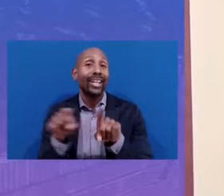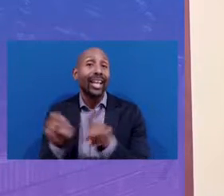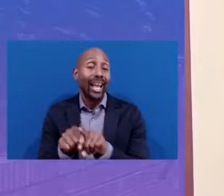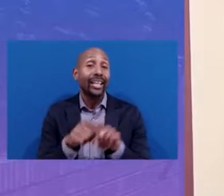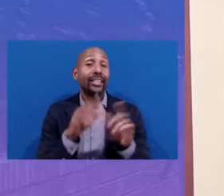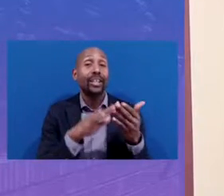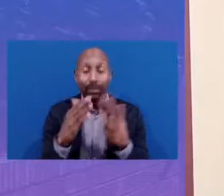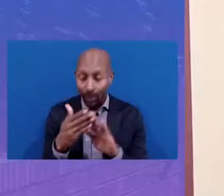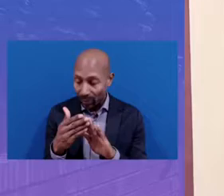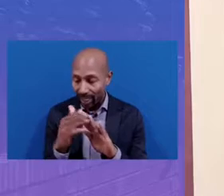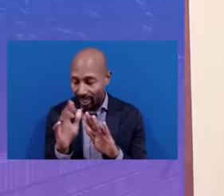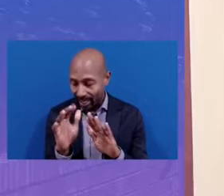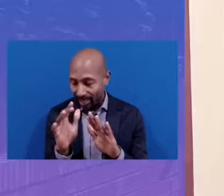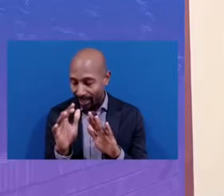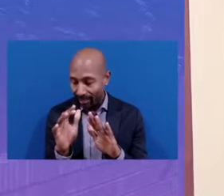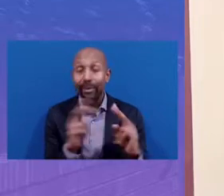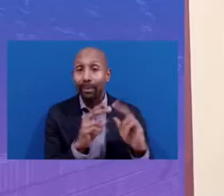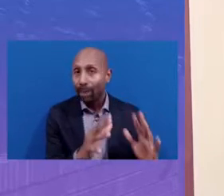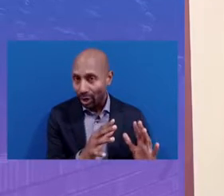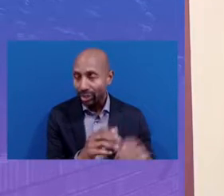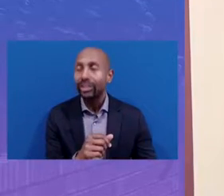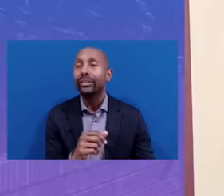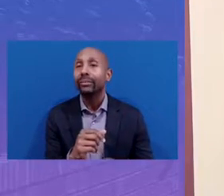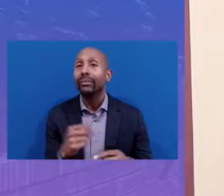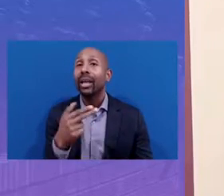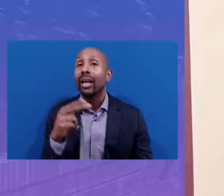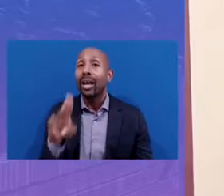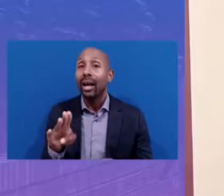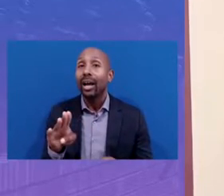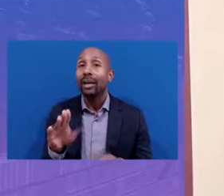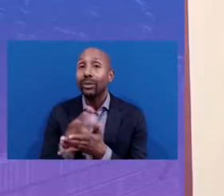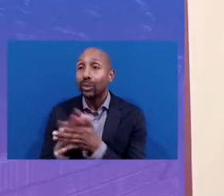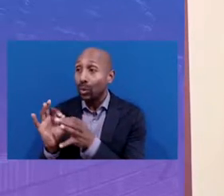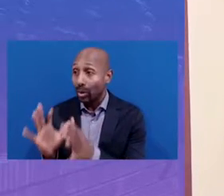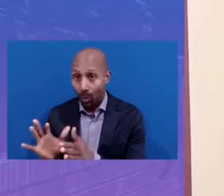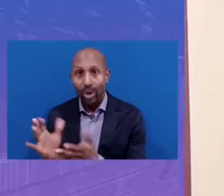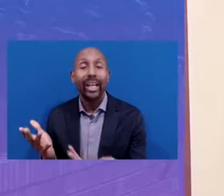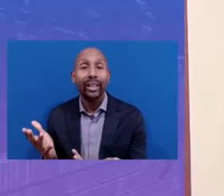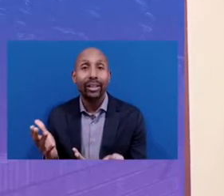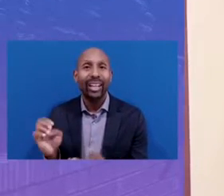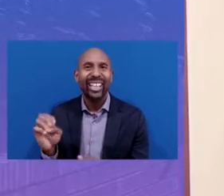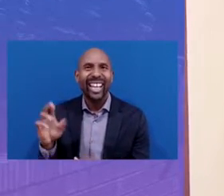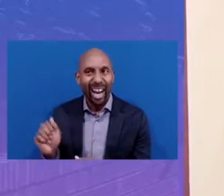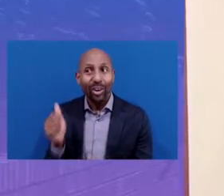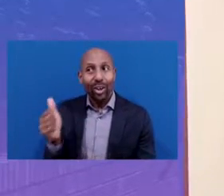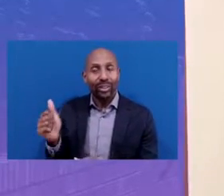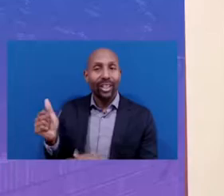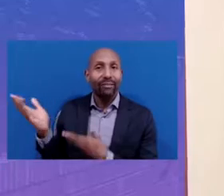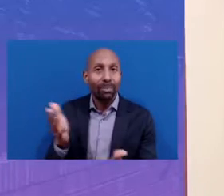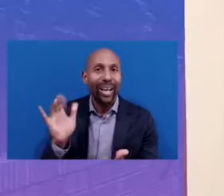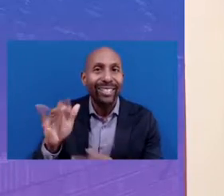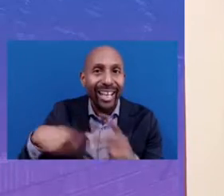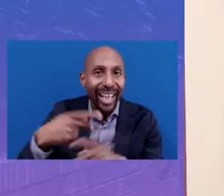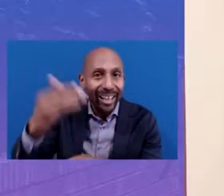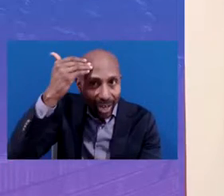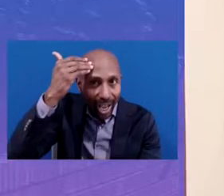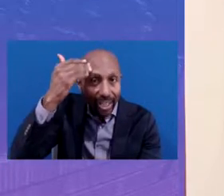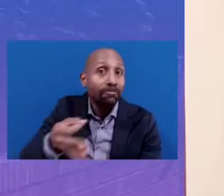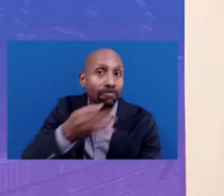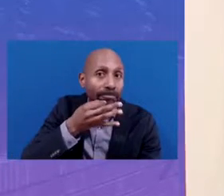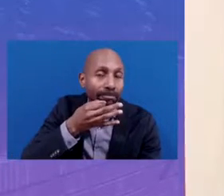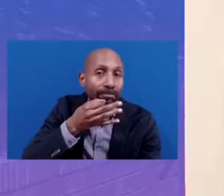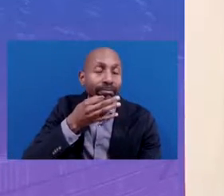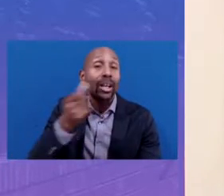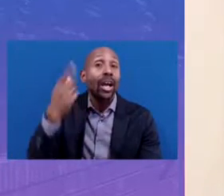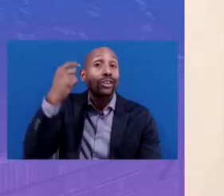partner, as a hub school coordinator, Erica brings that expertise of understanding and